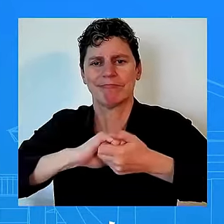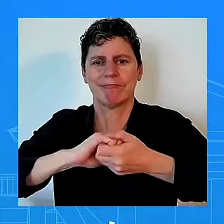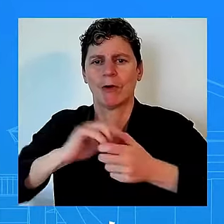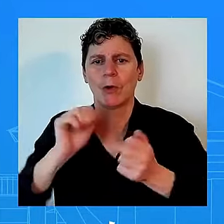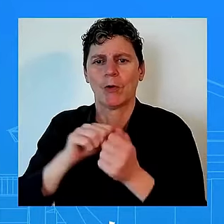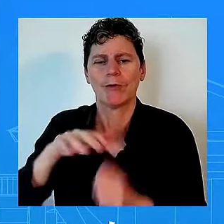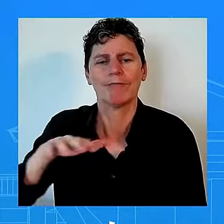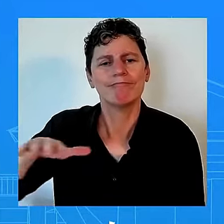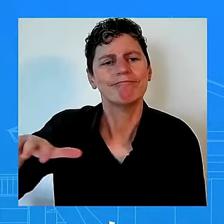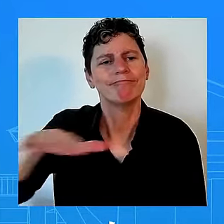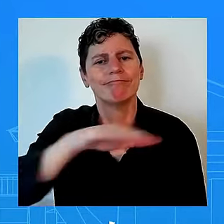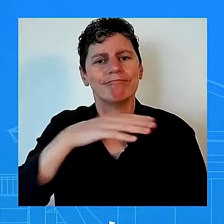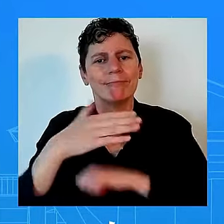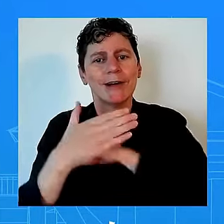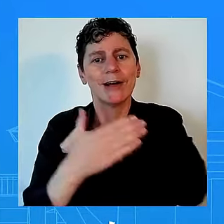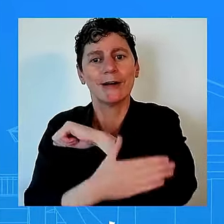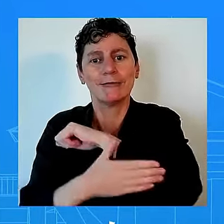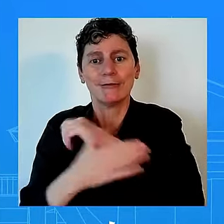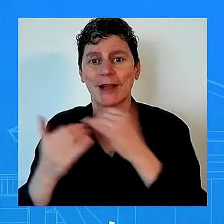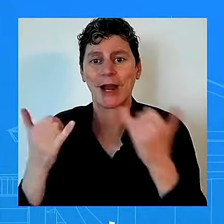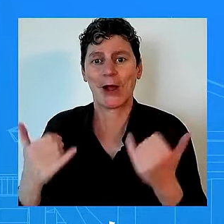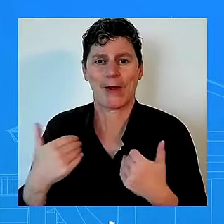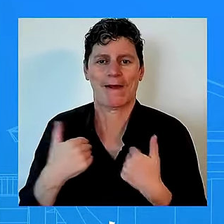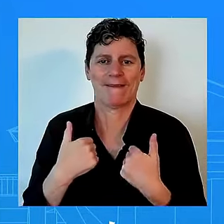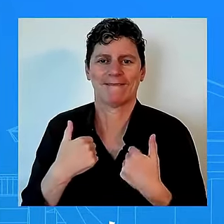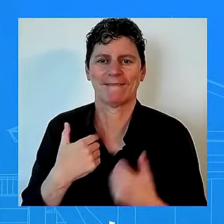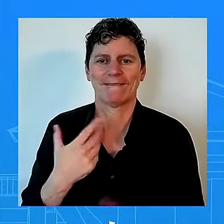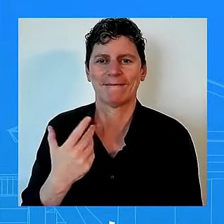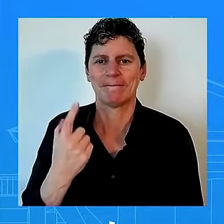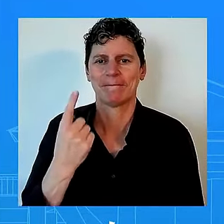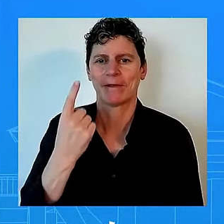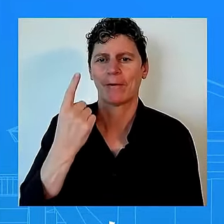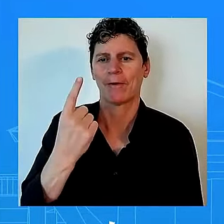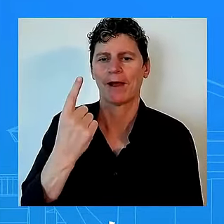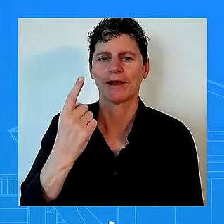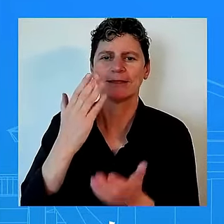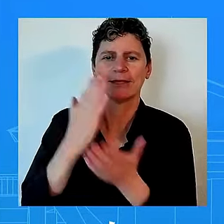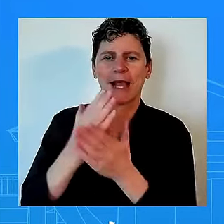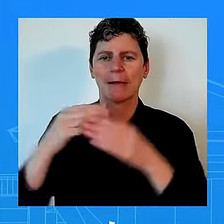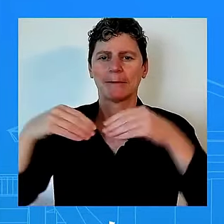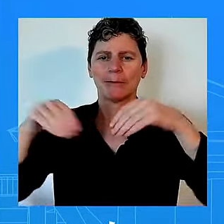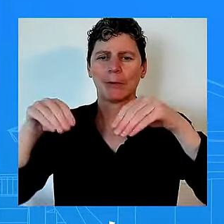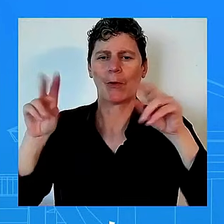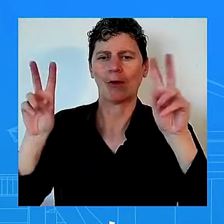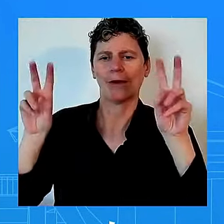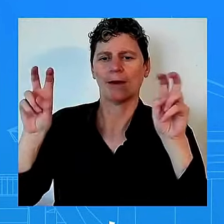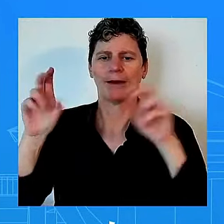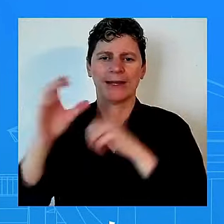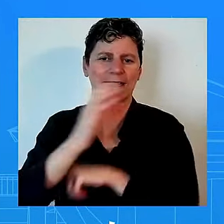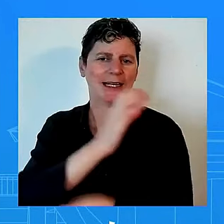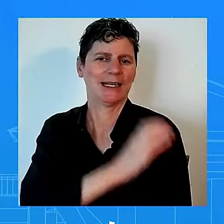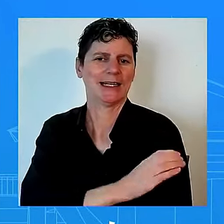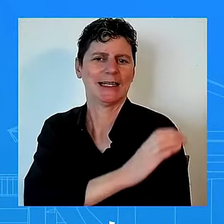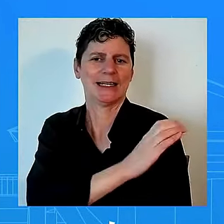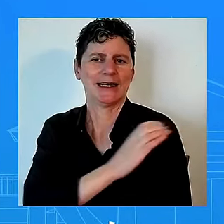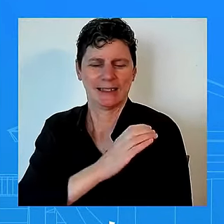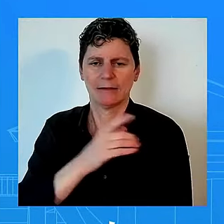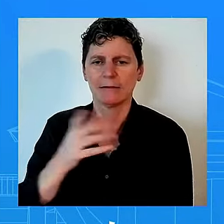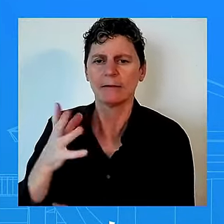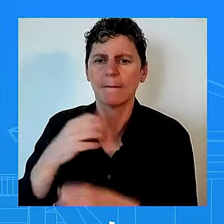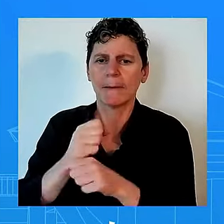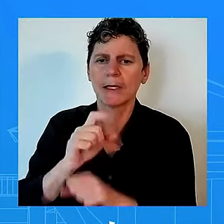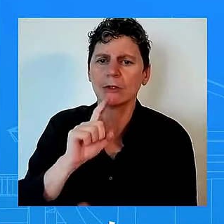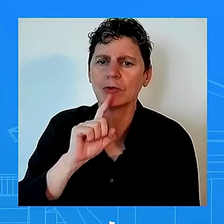one-stop shop clinics uh to to help eligible non-citizens uh get work permits and decompress their